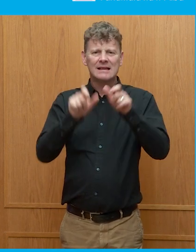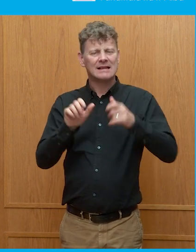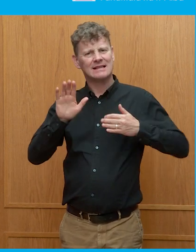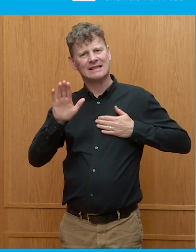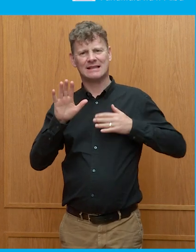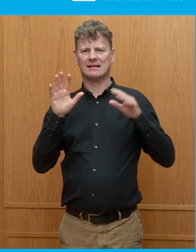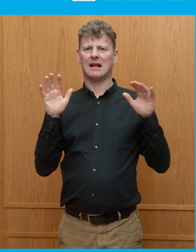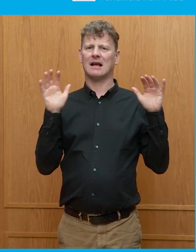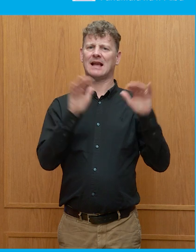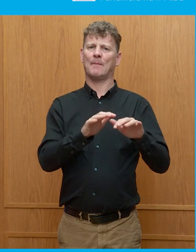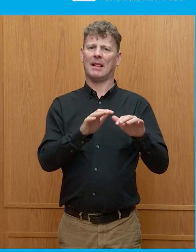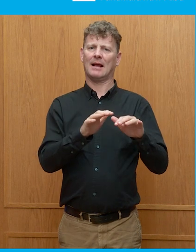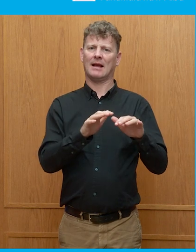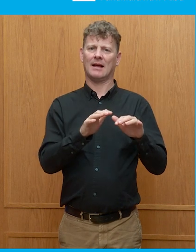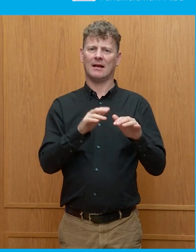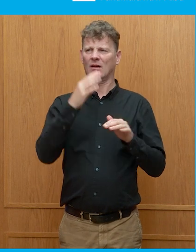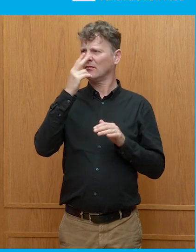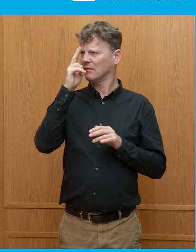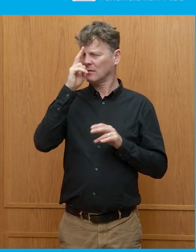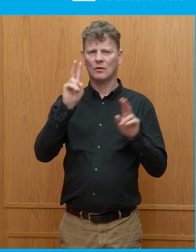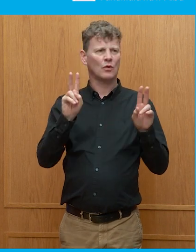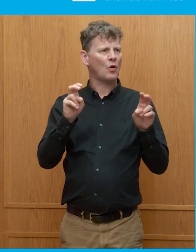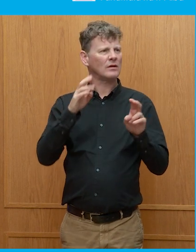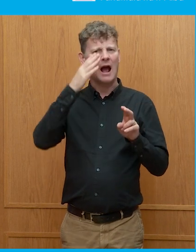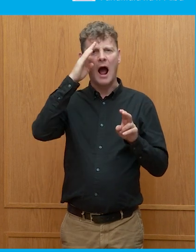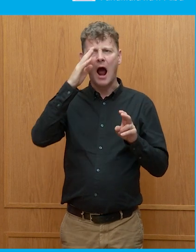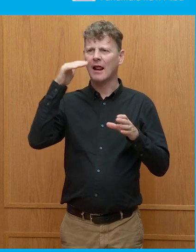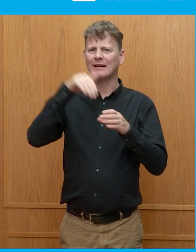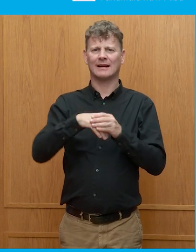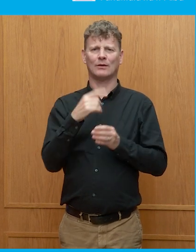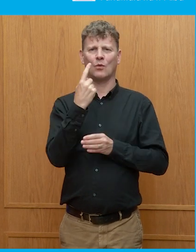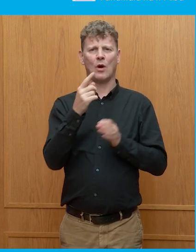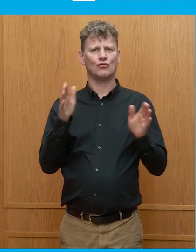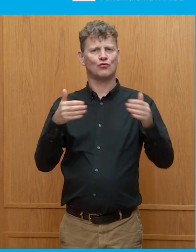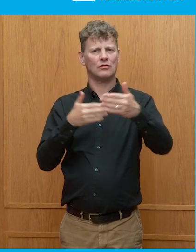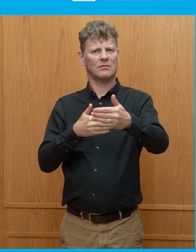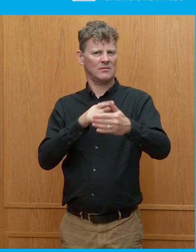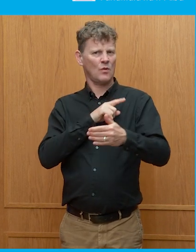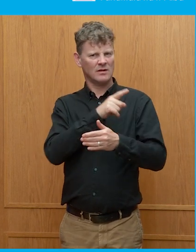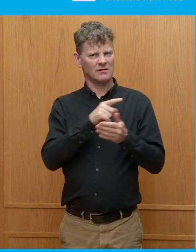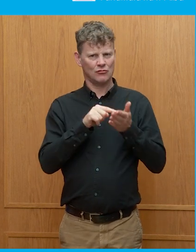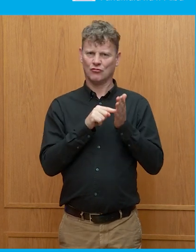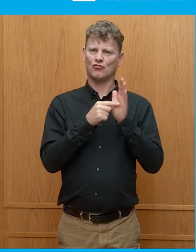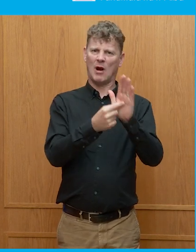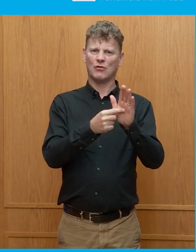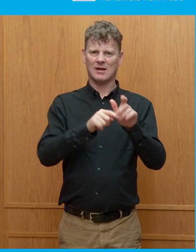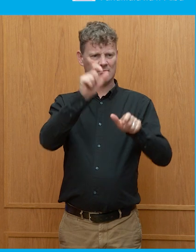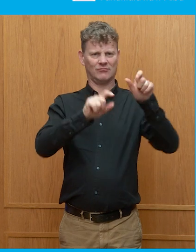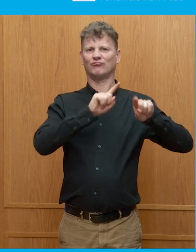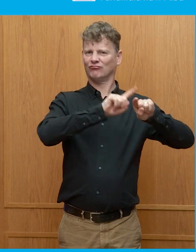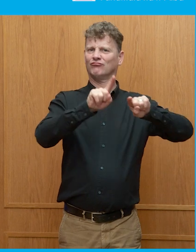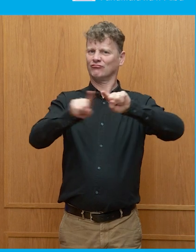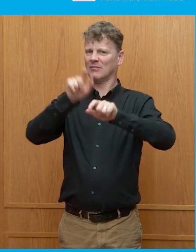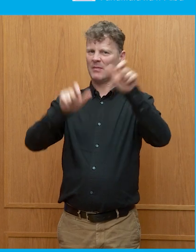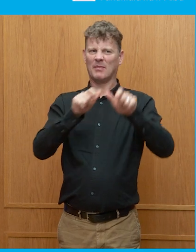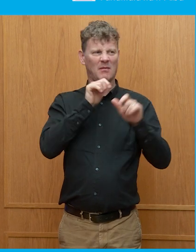assembly. They call it Ireland in one room because they believe it's much more representative than a parliament. But it